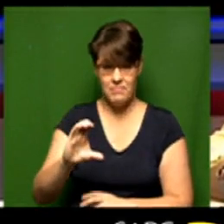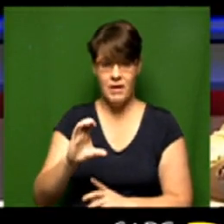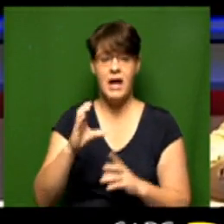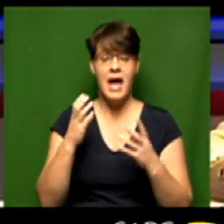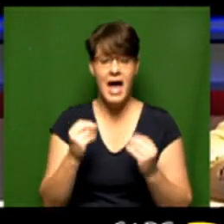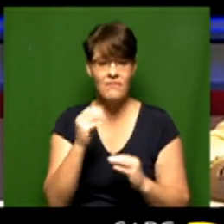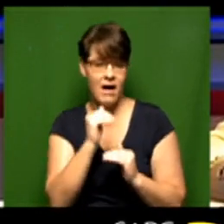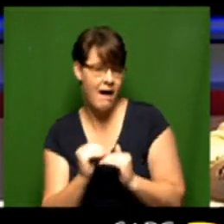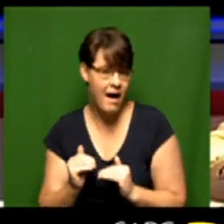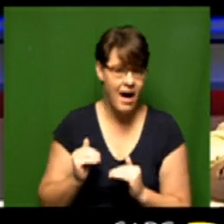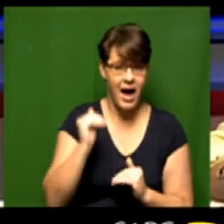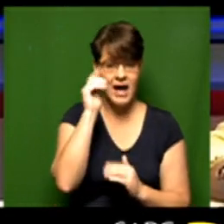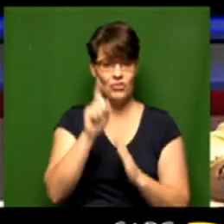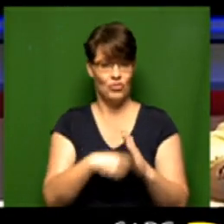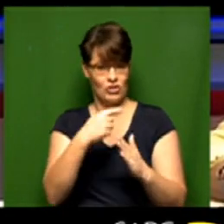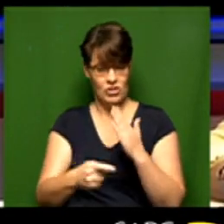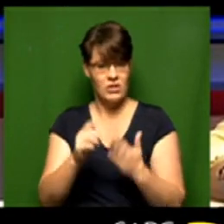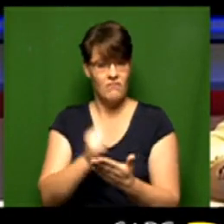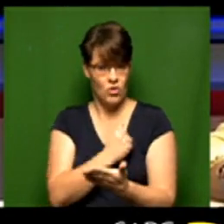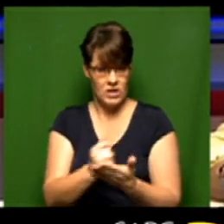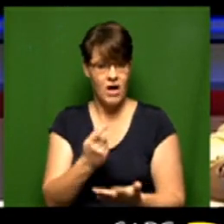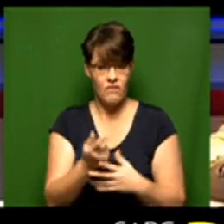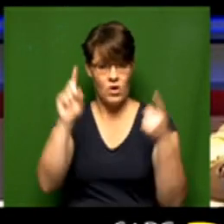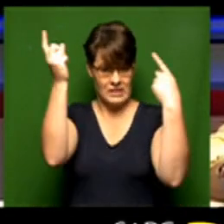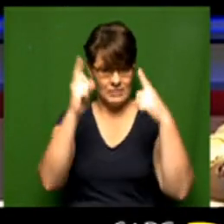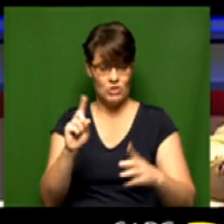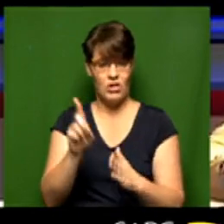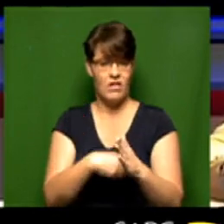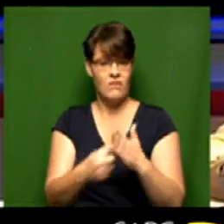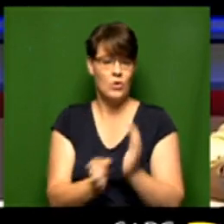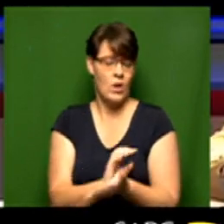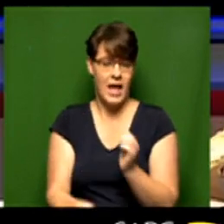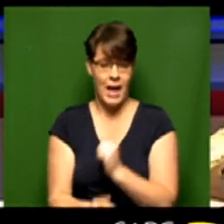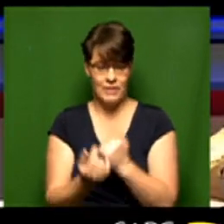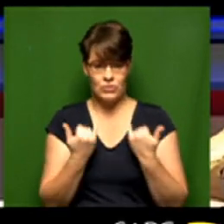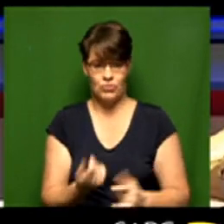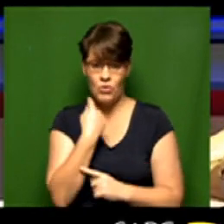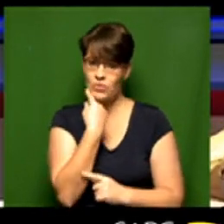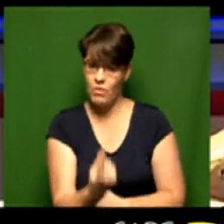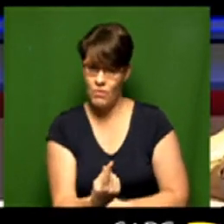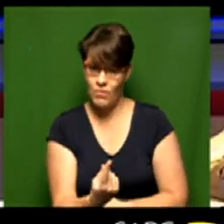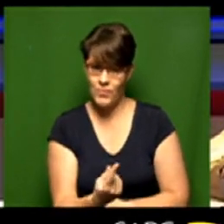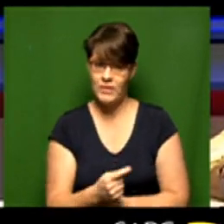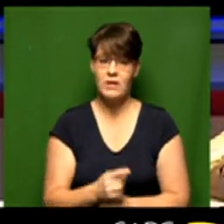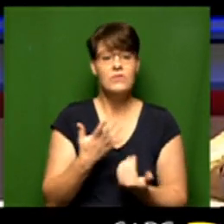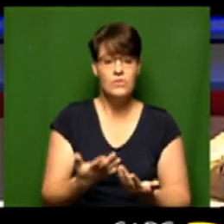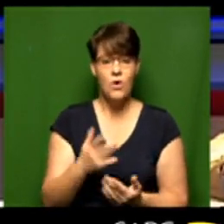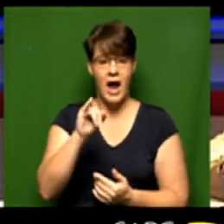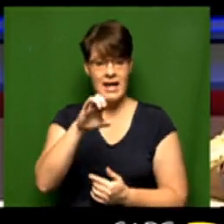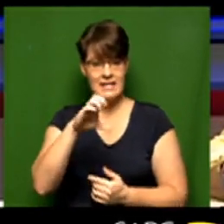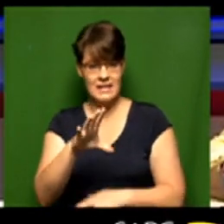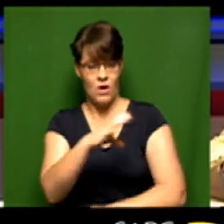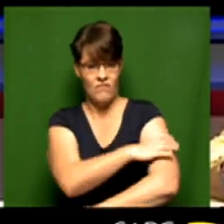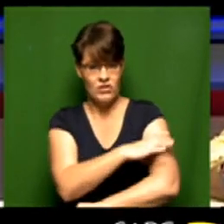the highest registered voters for the special vote that'll be taking place today and tomorrow and the IEC